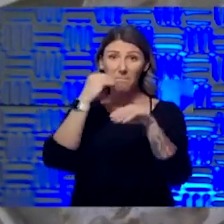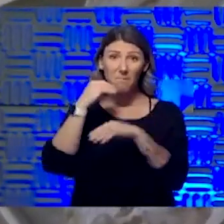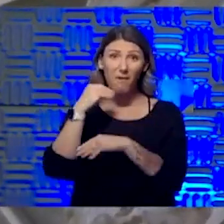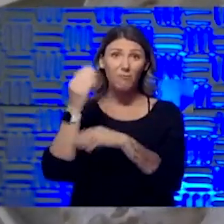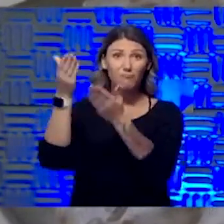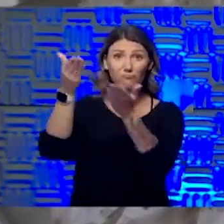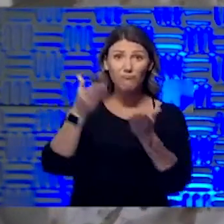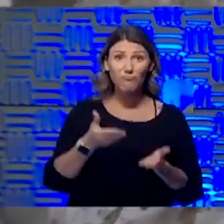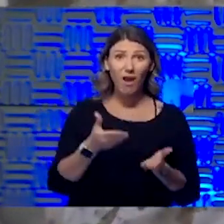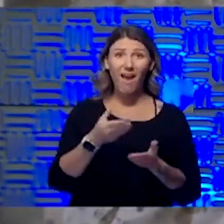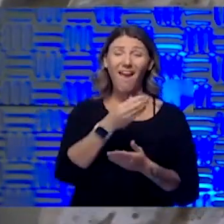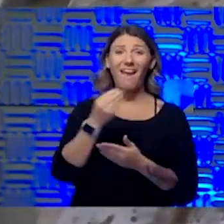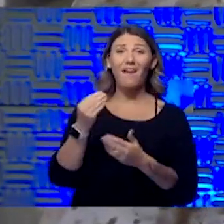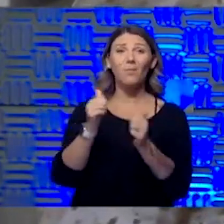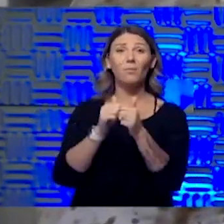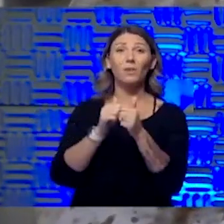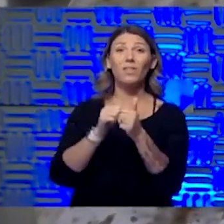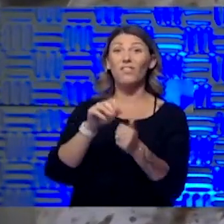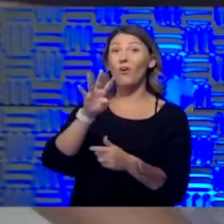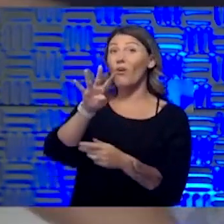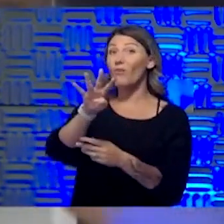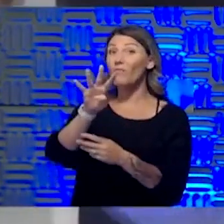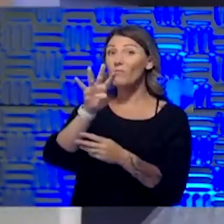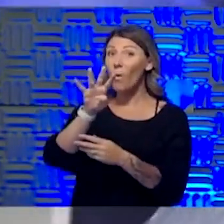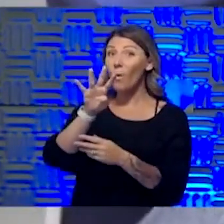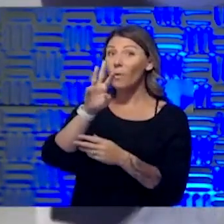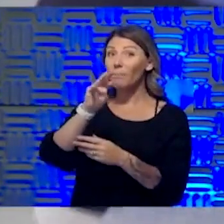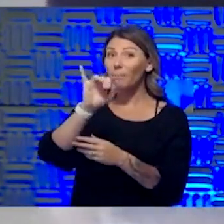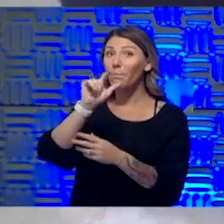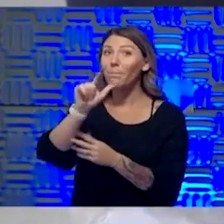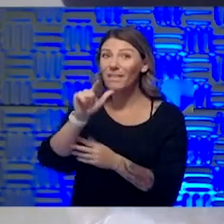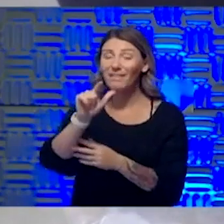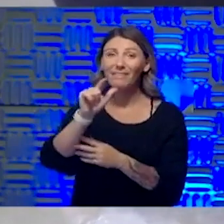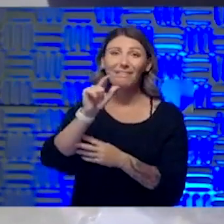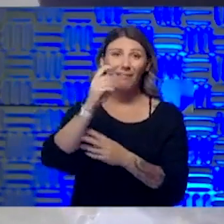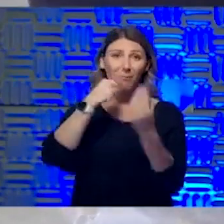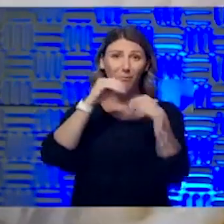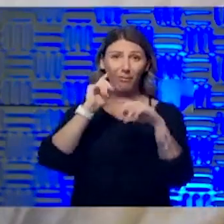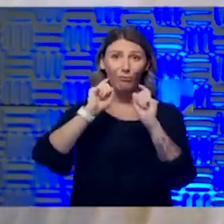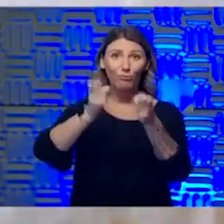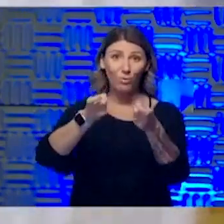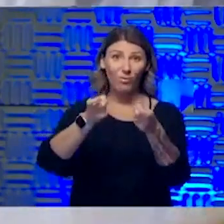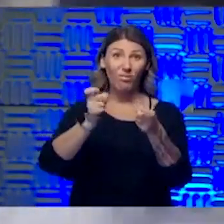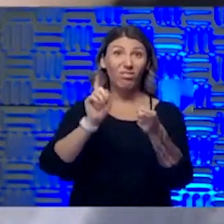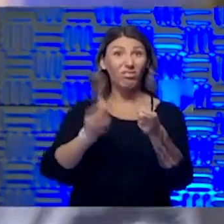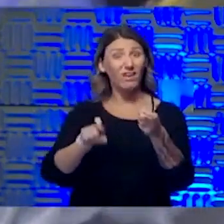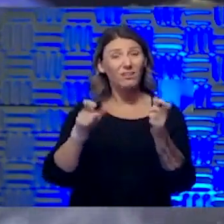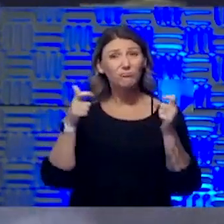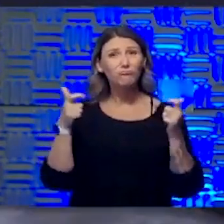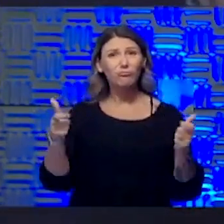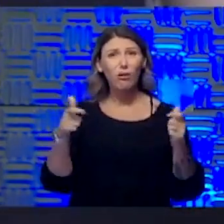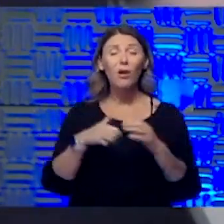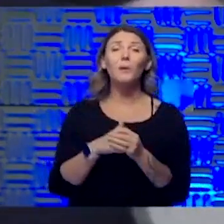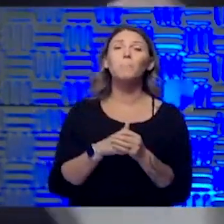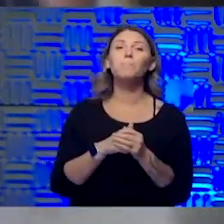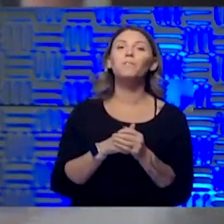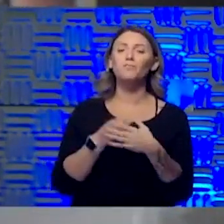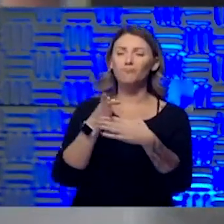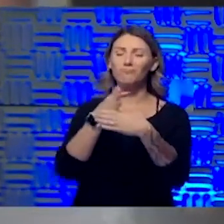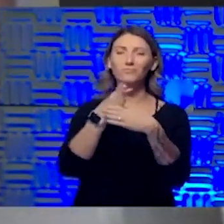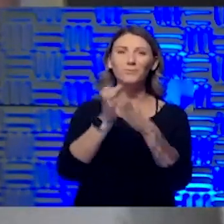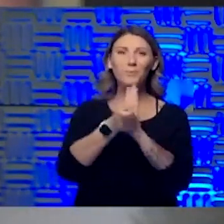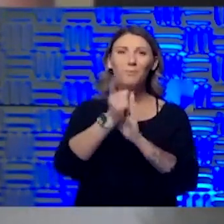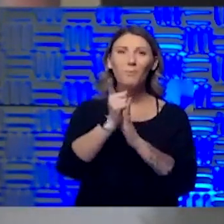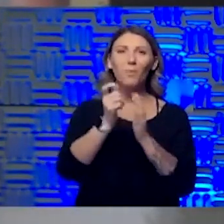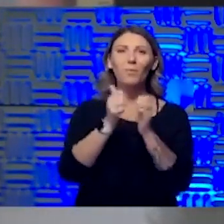with their four millionth meal that they had donated. It was a pretty big deal. We shared this moment with our community